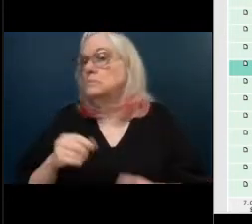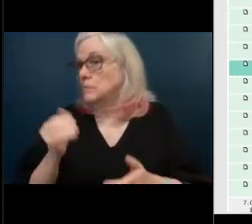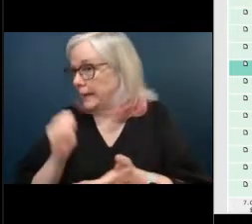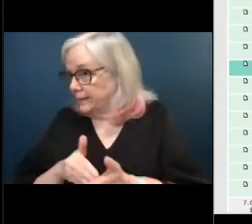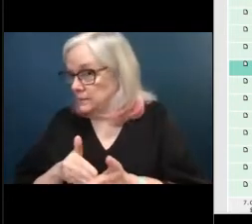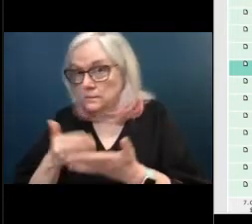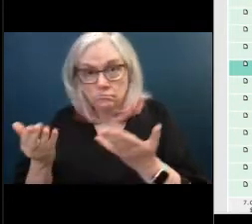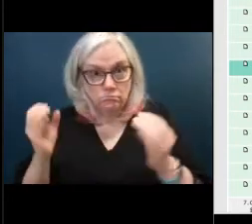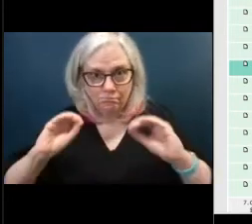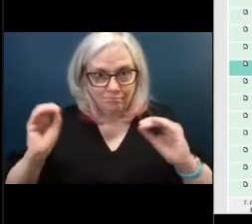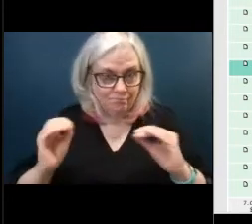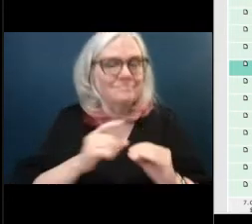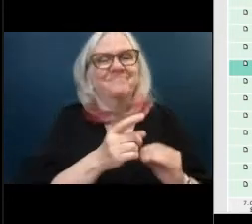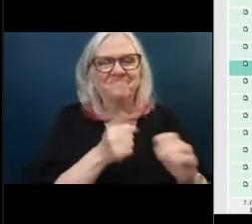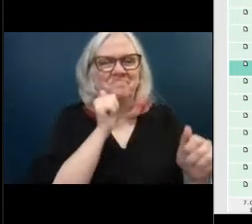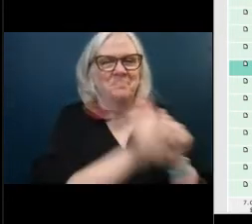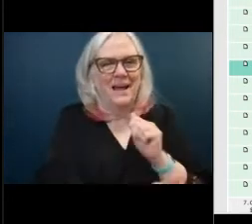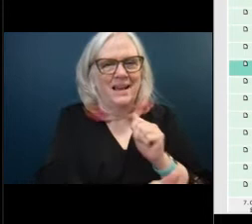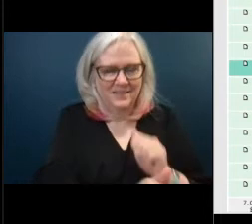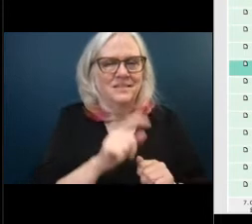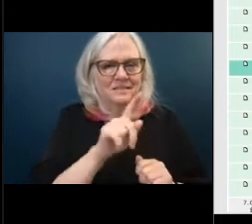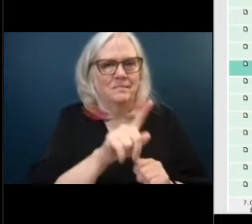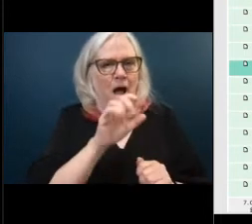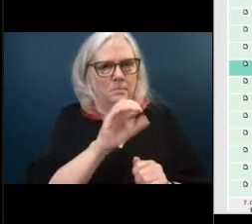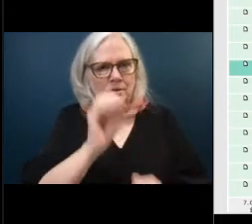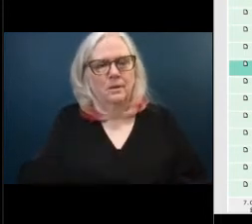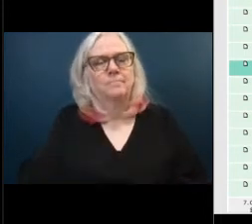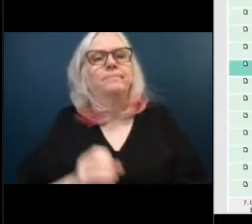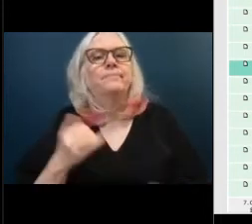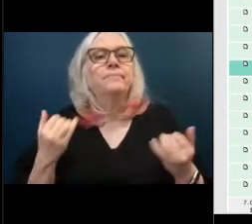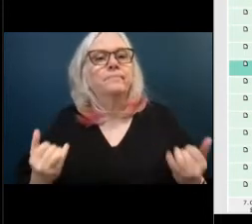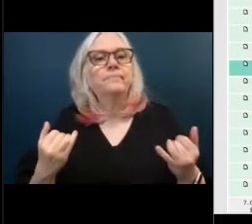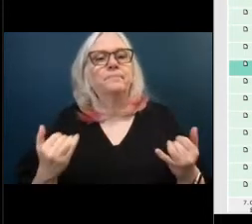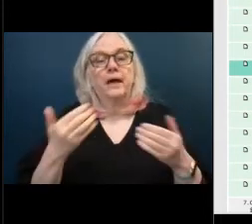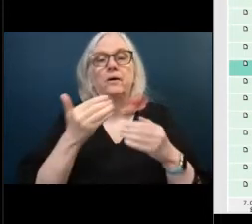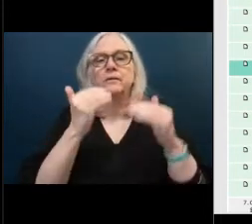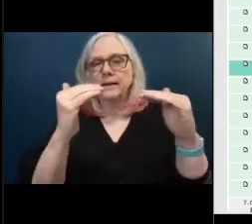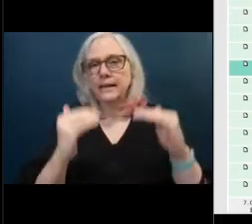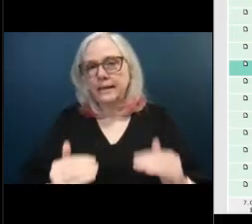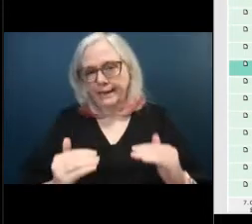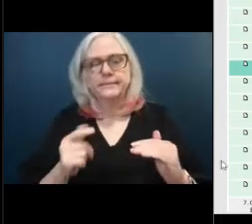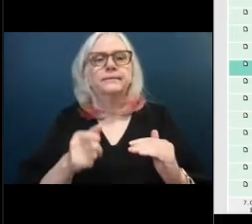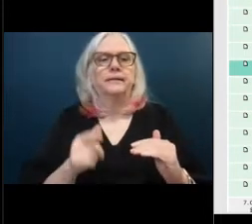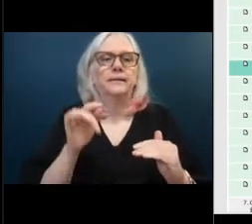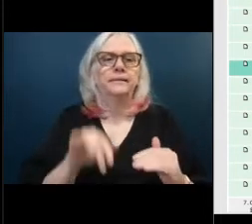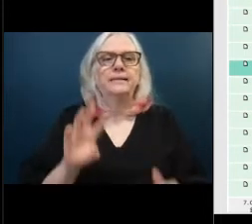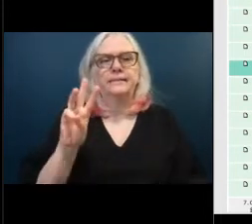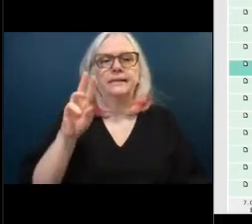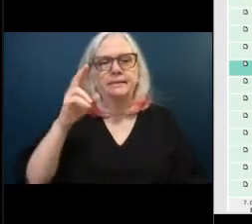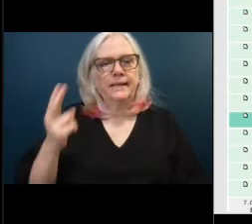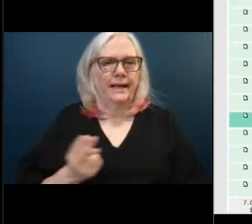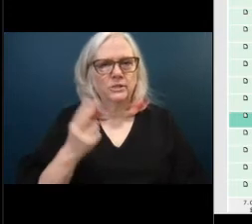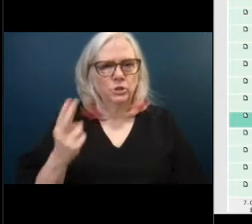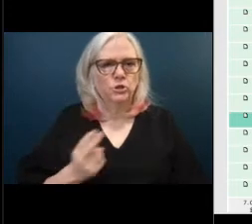no the ayes have it the motion passes unanimously moving on to the next pulled item which was 6h it reads